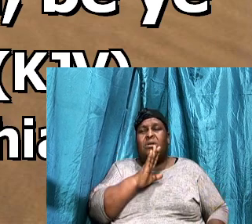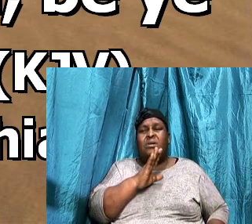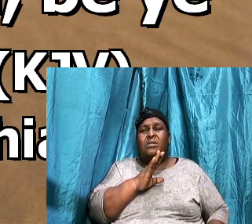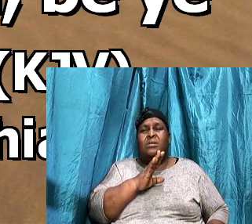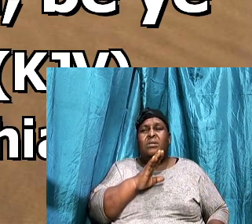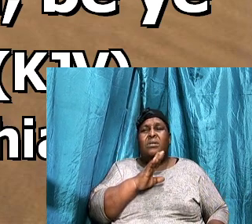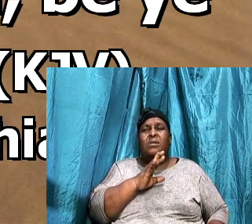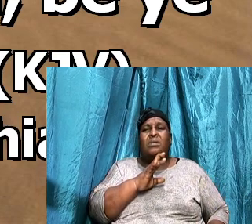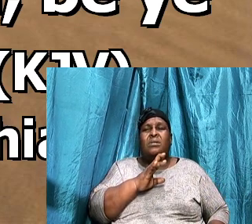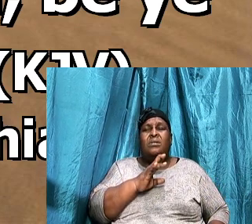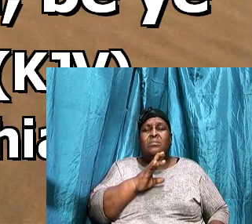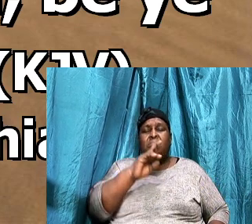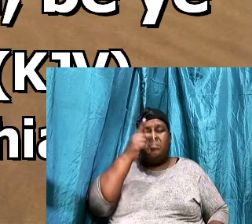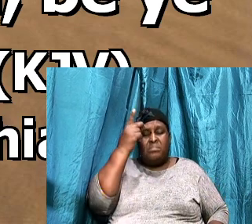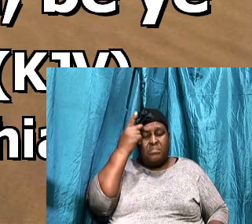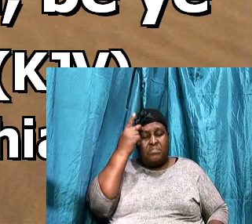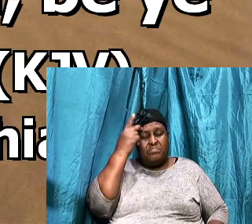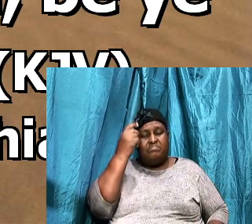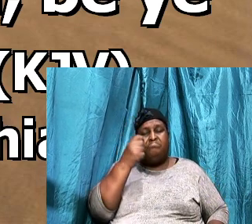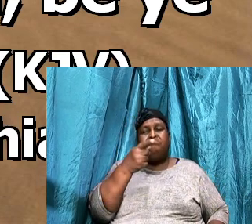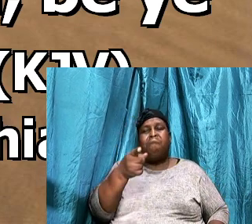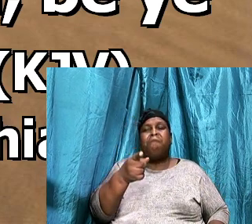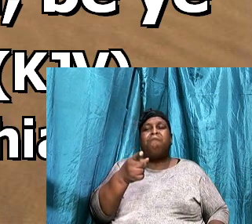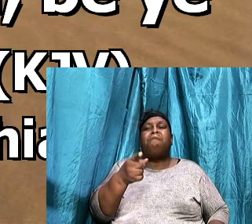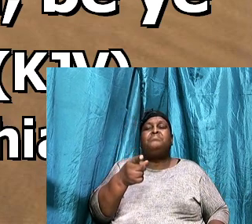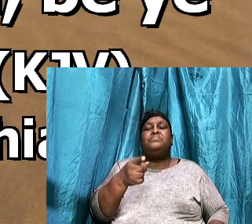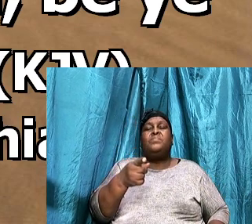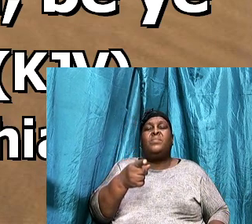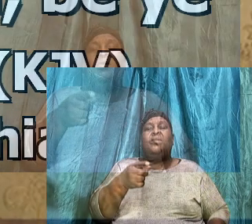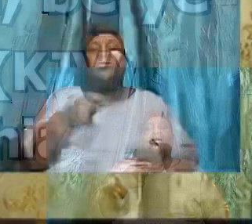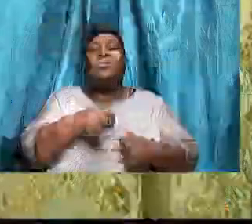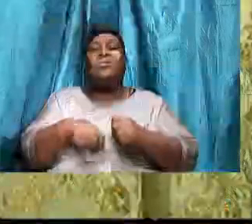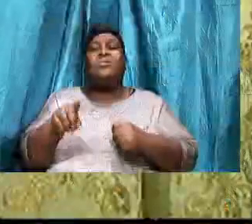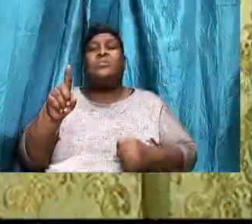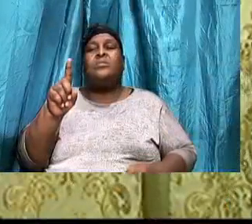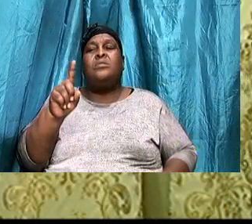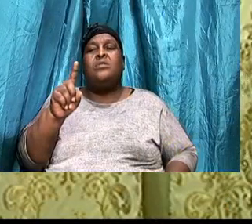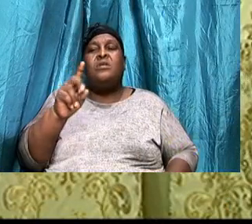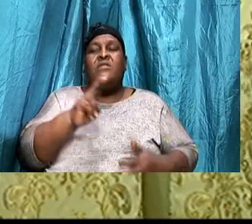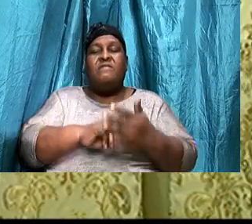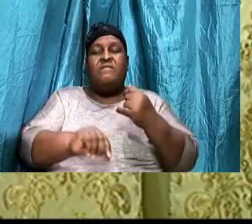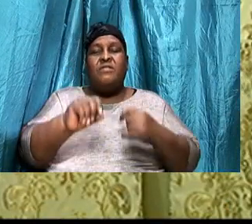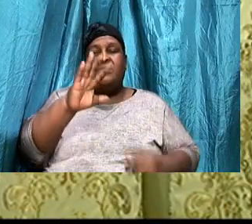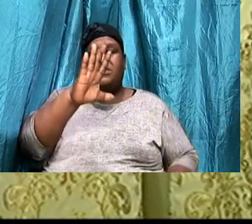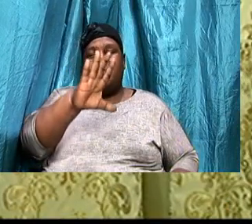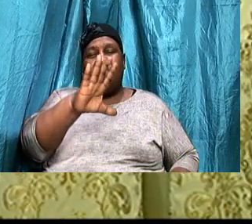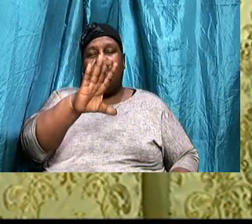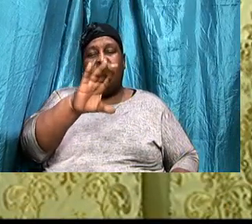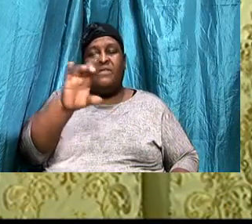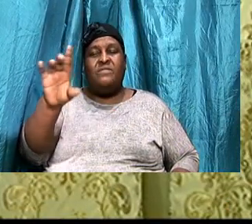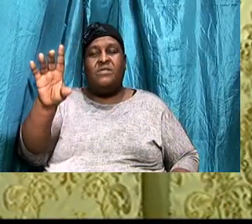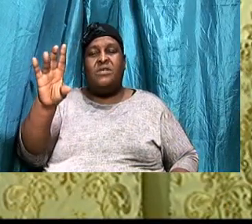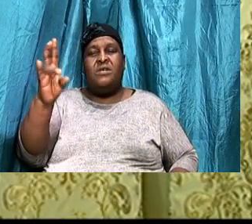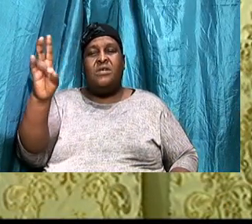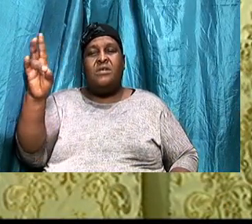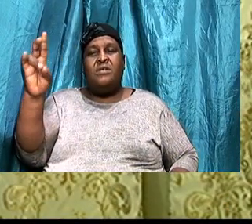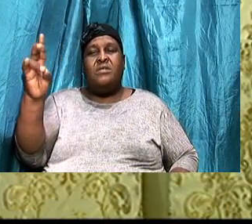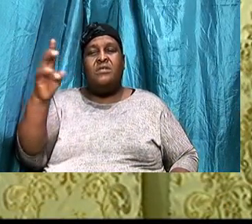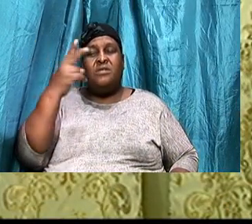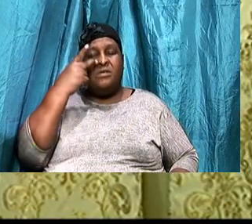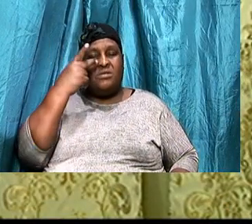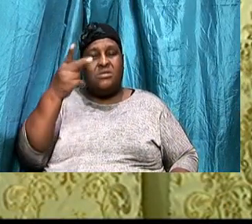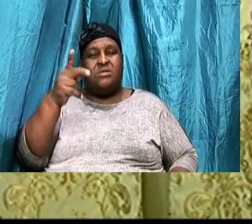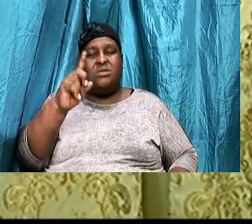Of reconciliation, If you go down, To about, Verse 5, And 17, You will see, Where Paul talks about,